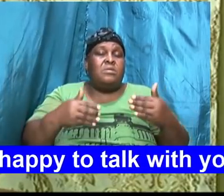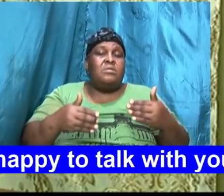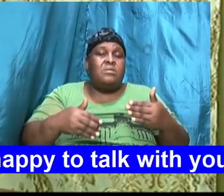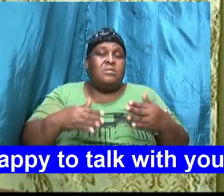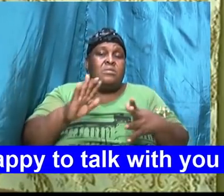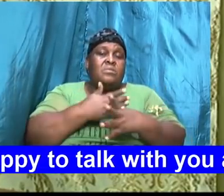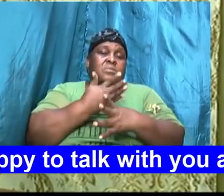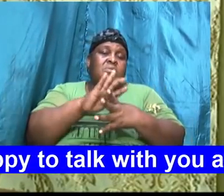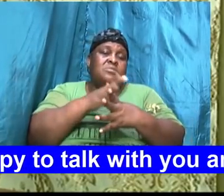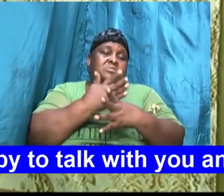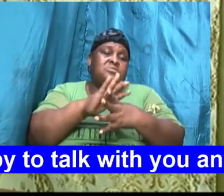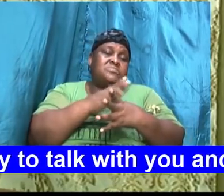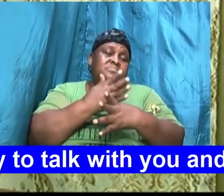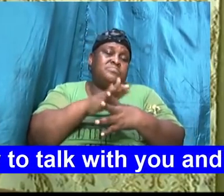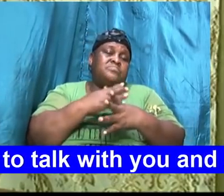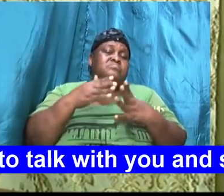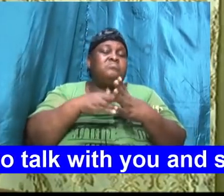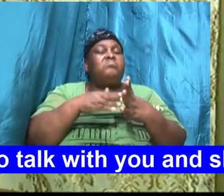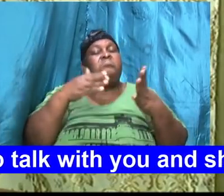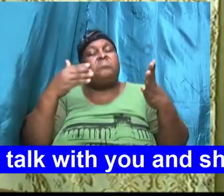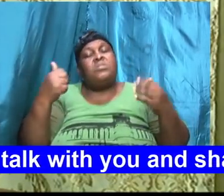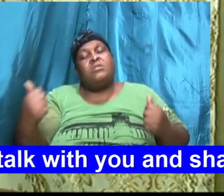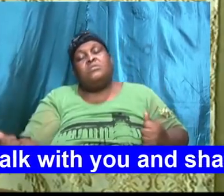share another